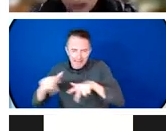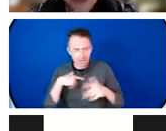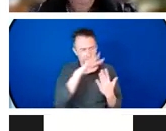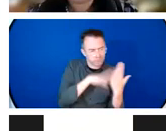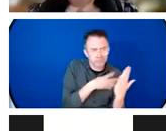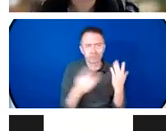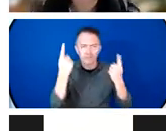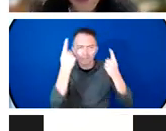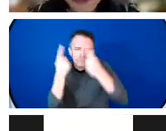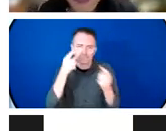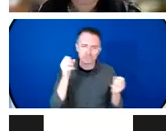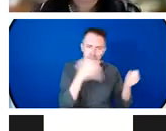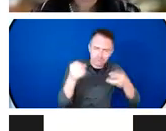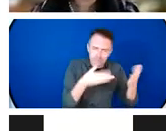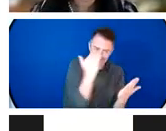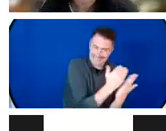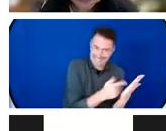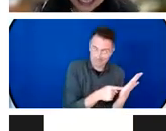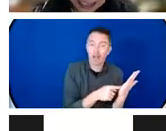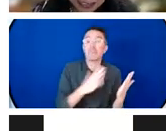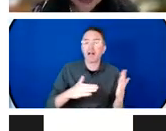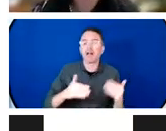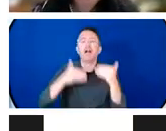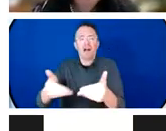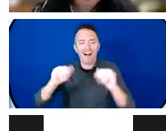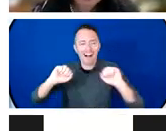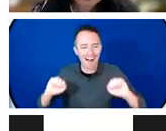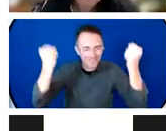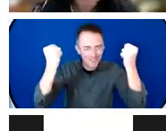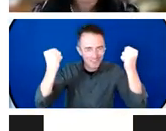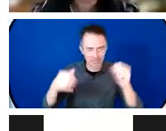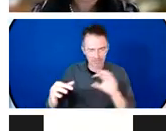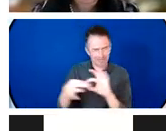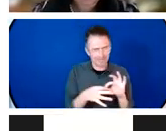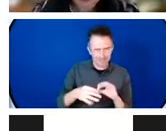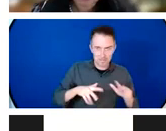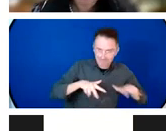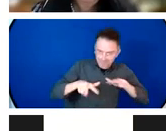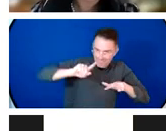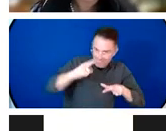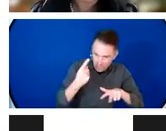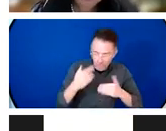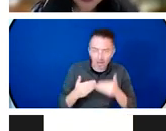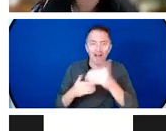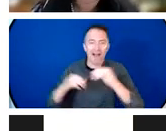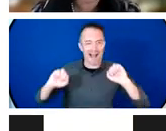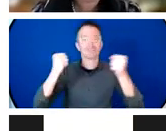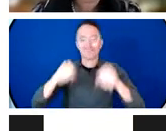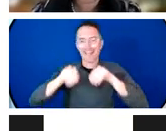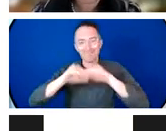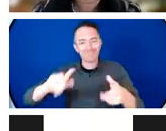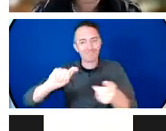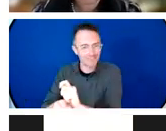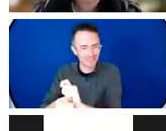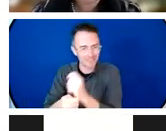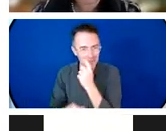do wonderful and magical things in this space so I really want to say thank you to all of you for